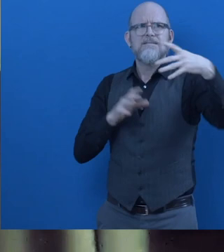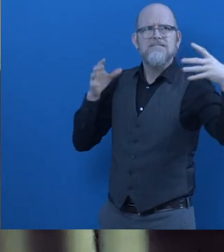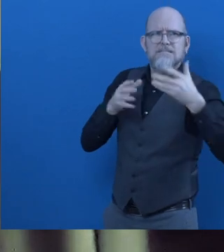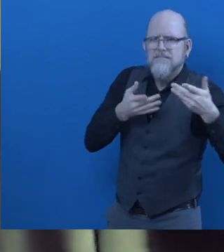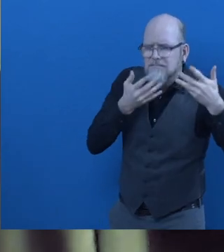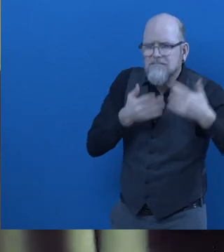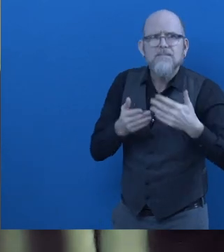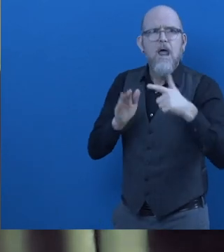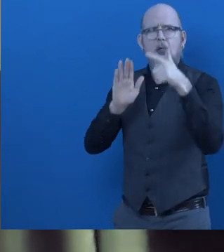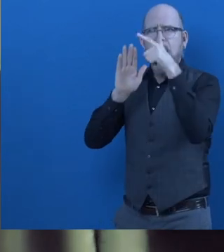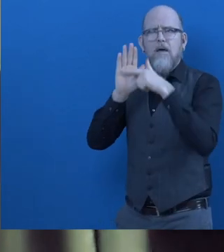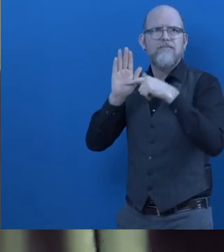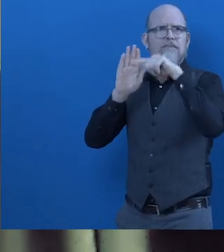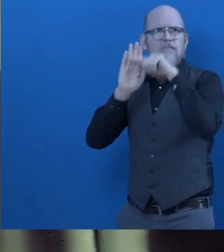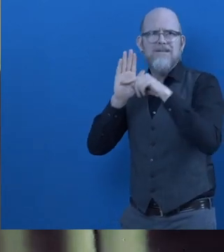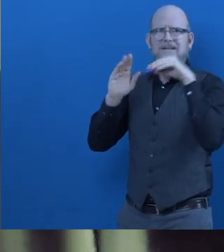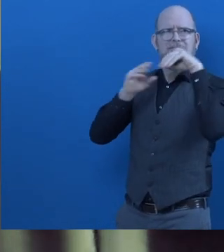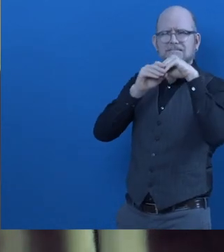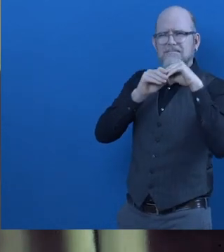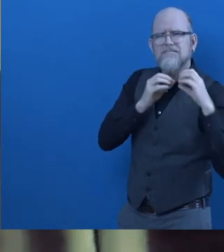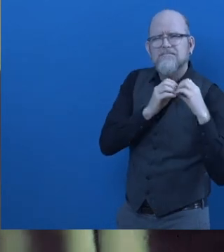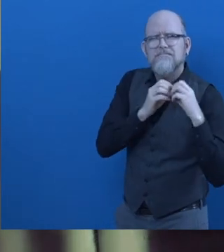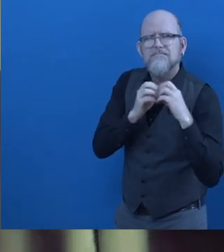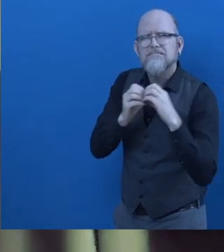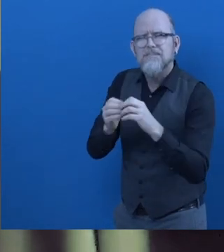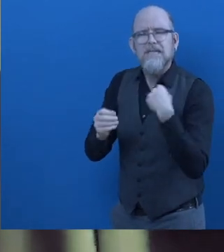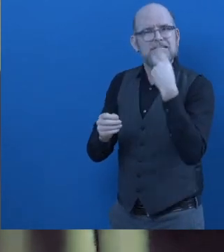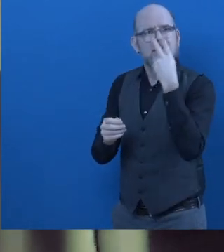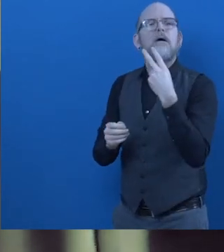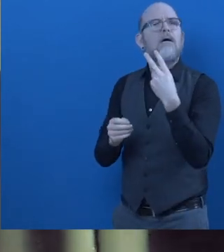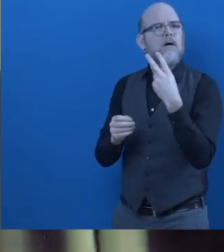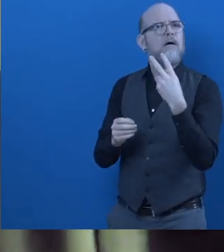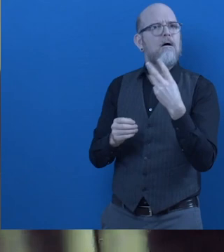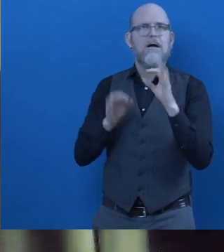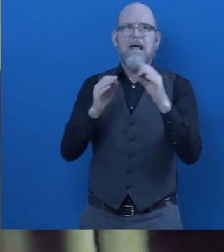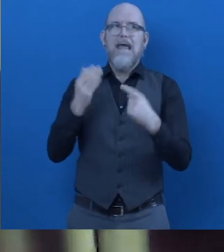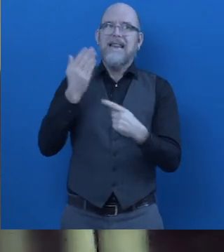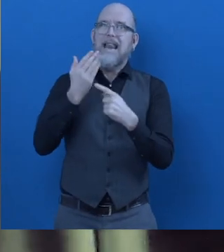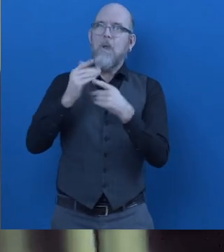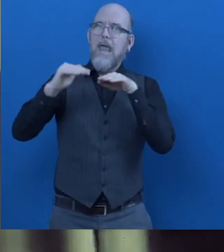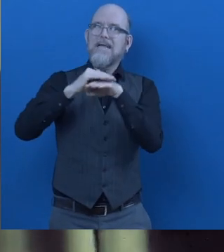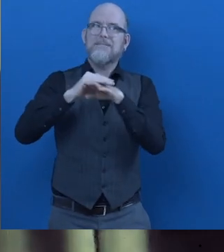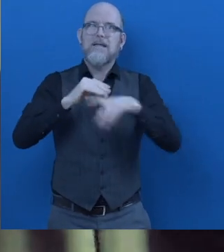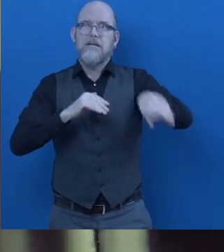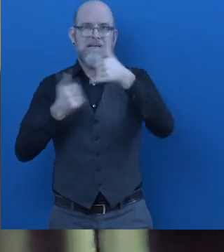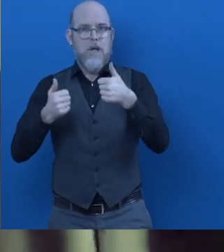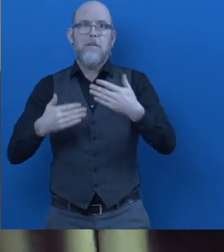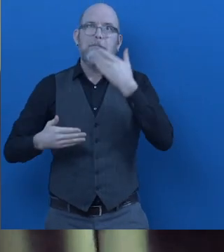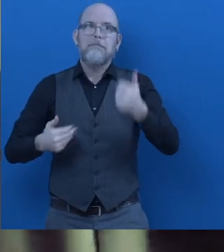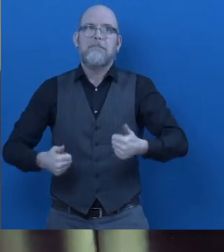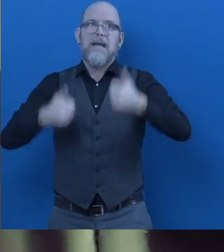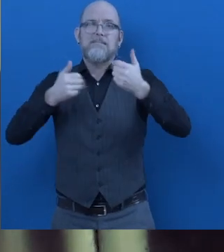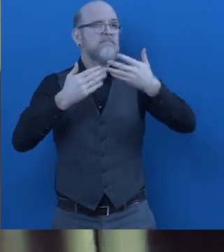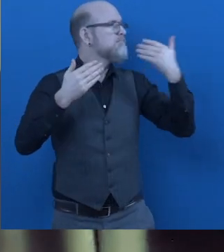fostered fruitful and meaningful collaborations. The state of the accessible technologies is considerably better than it was a few years ago,